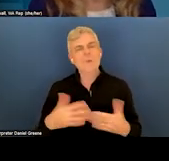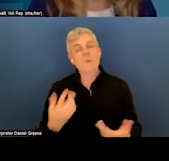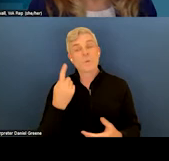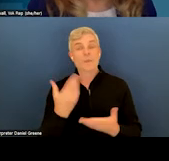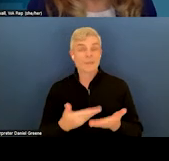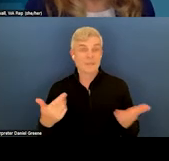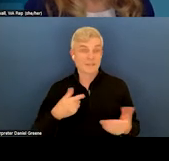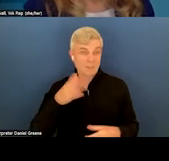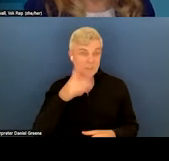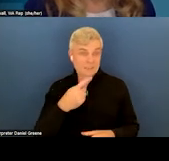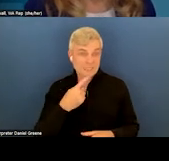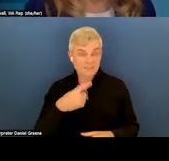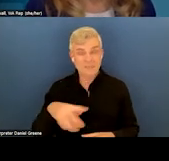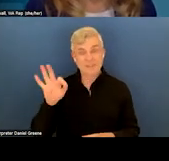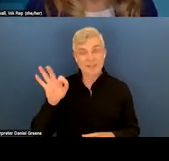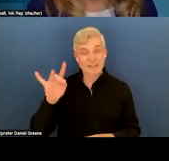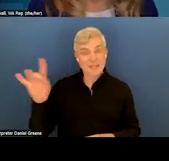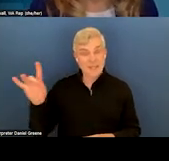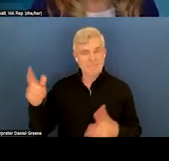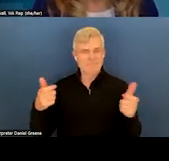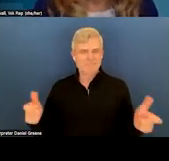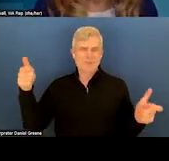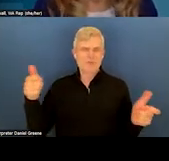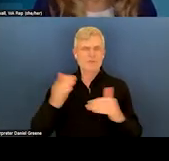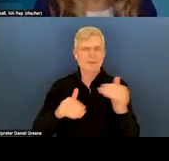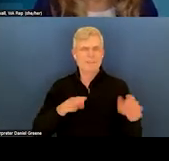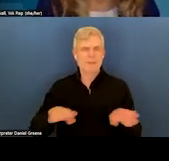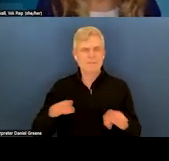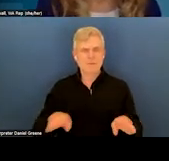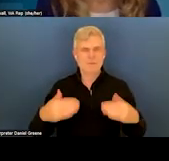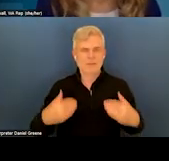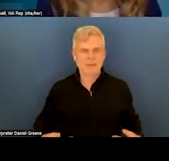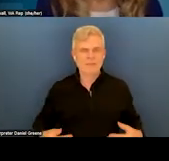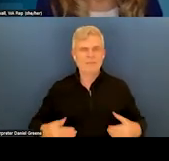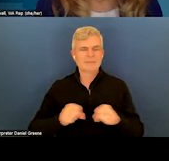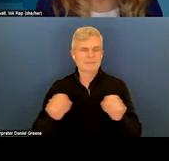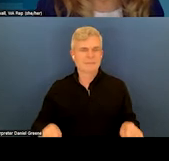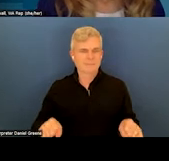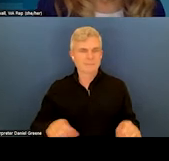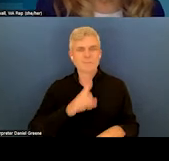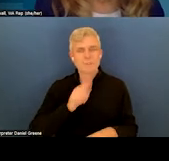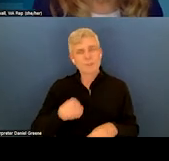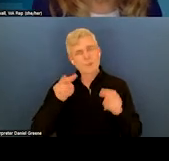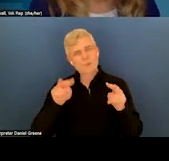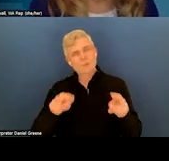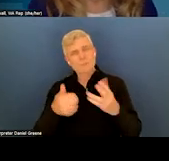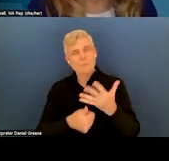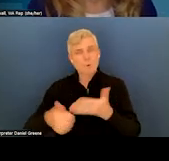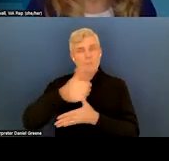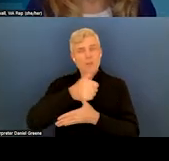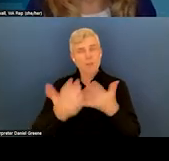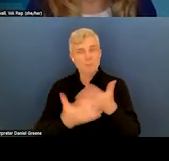988 is bigger than the behavioral health system. Really, when you look at primary care, I think it's like 89% of